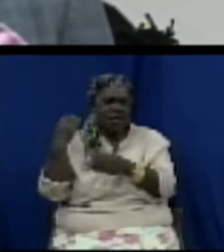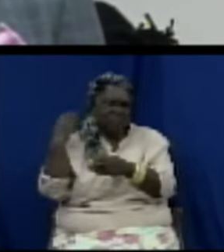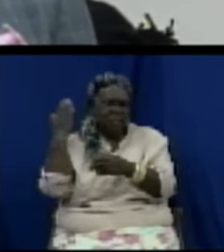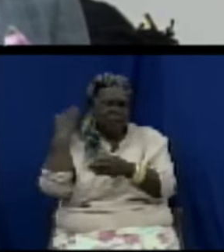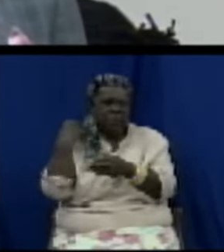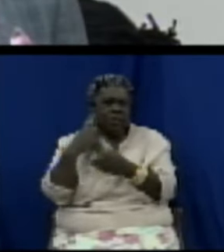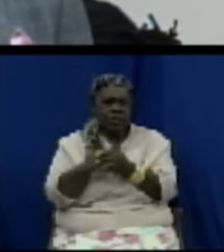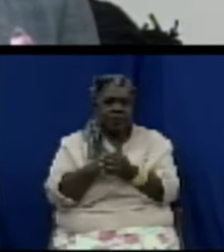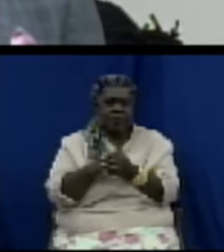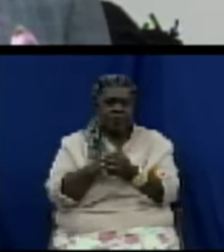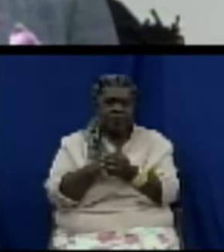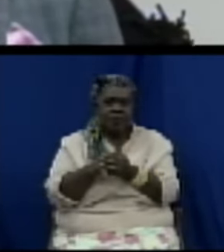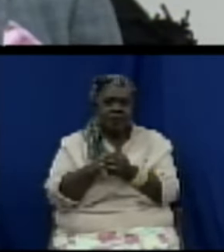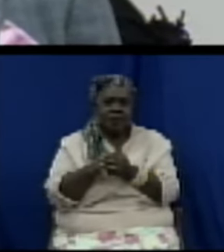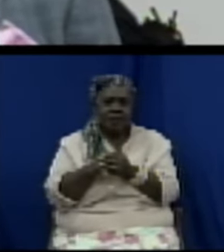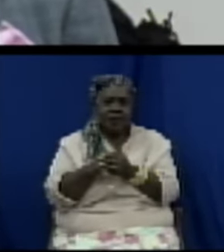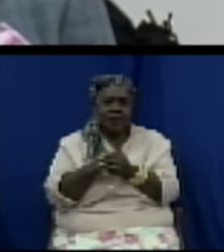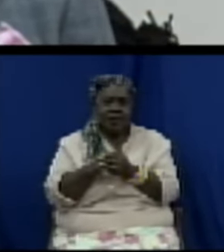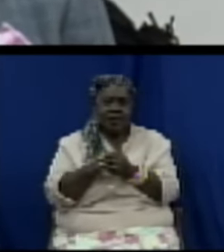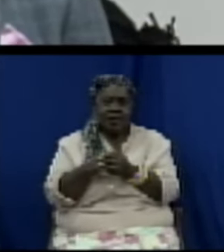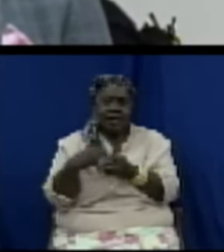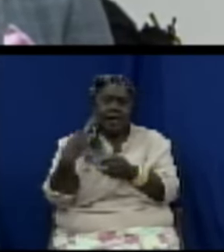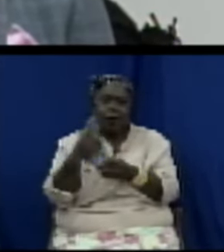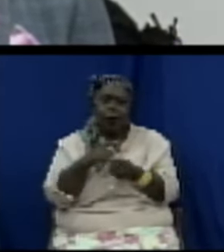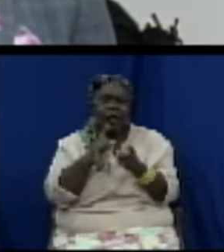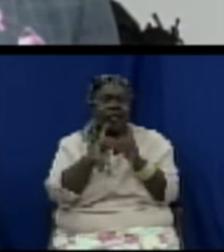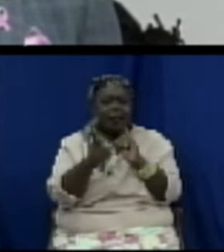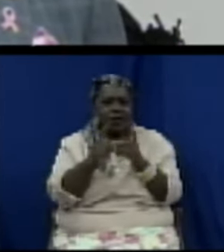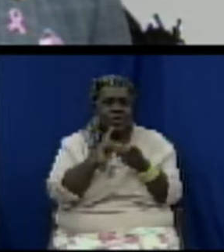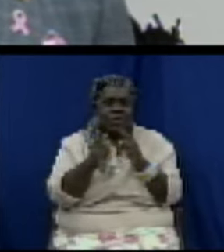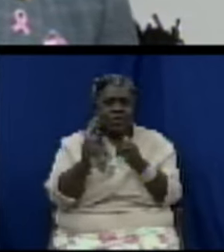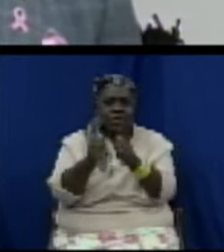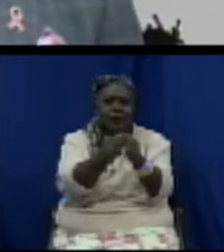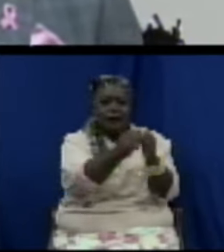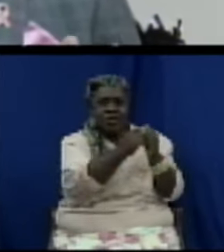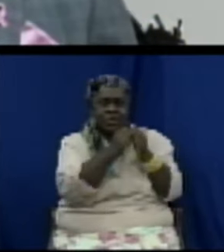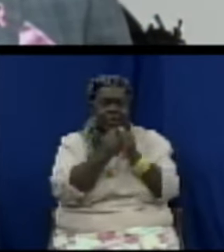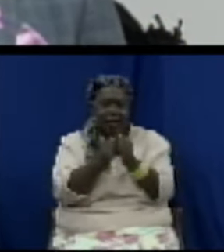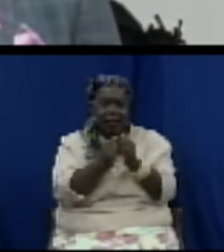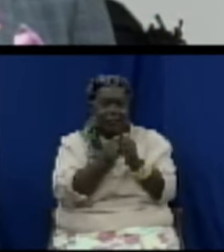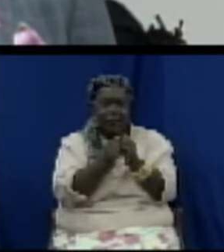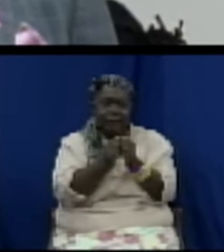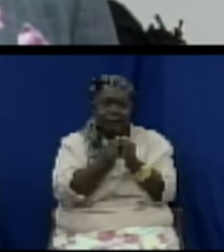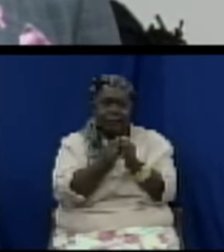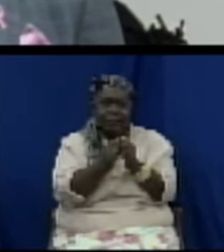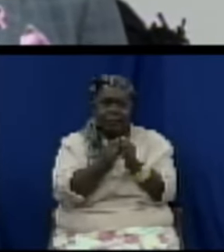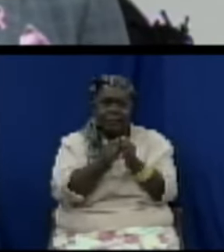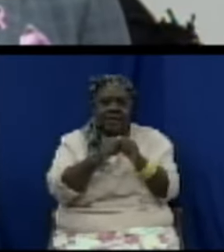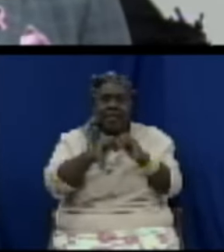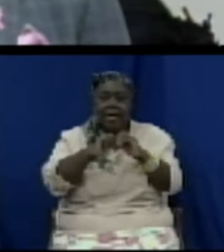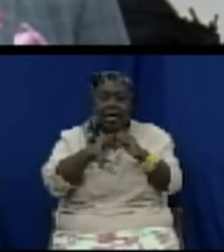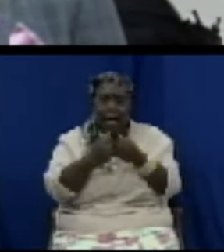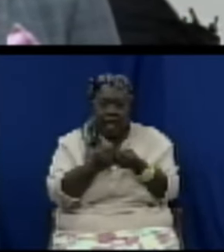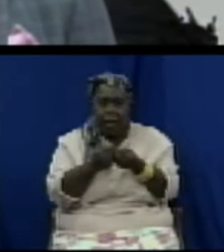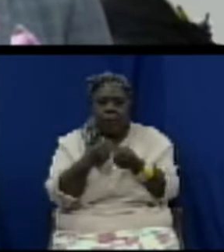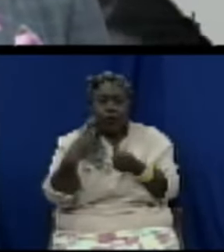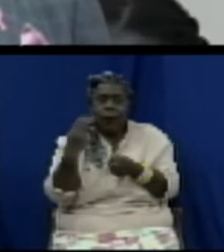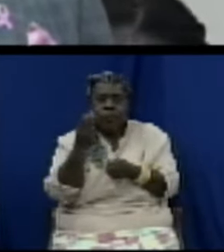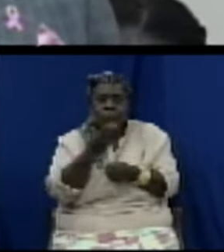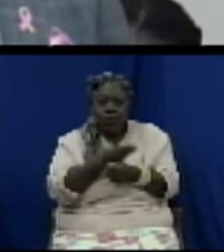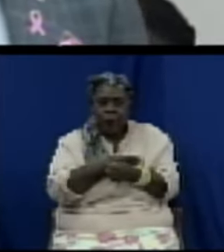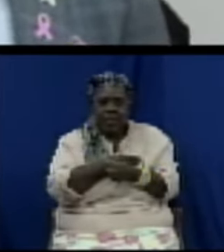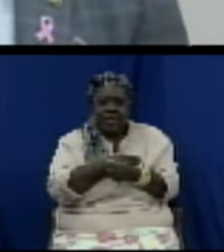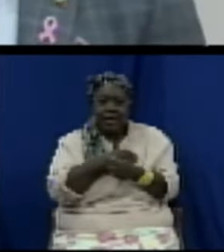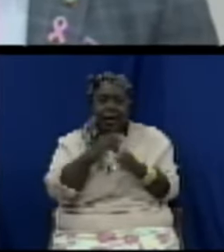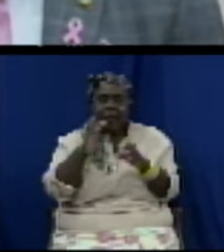able to ask the rest of CARICOM to see what we do. Why are we in a position to do it? Because, of course, Dr. William, Dr. Isben Williams,